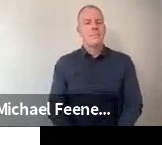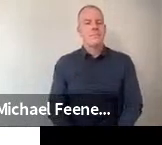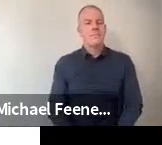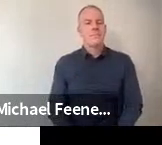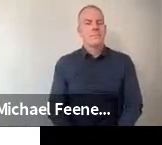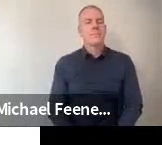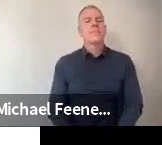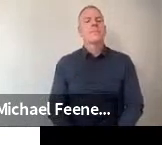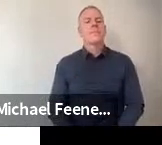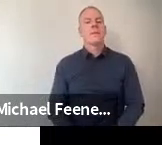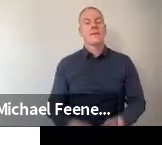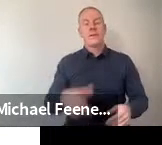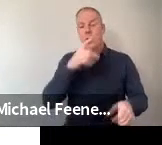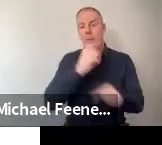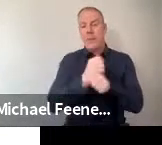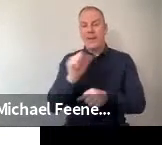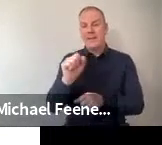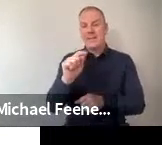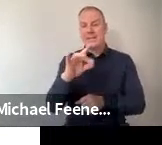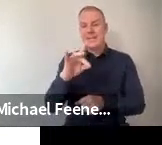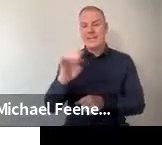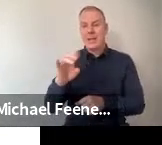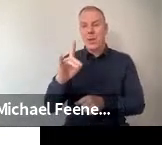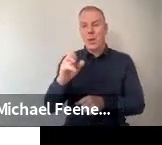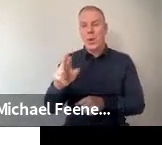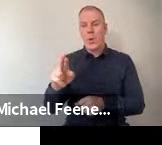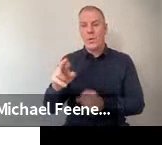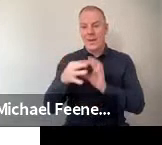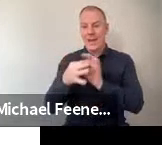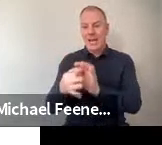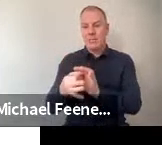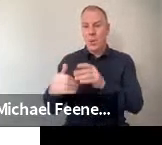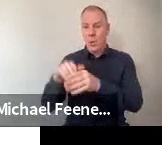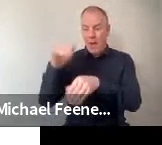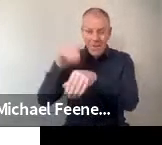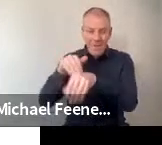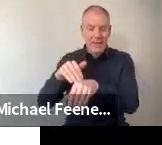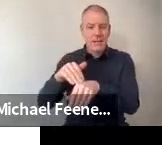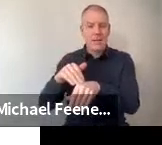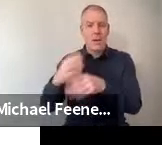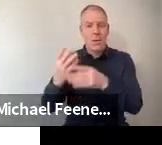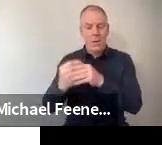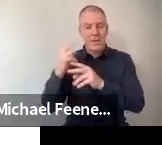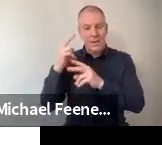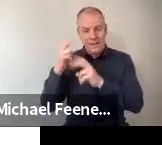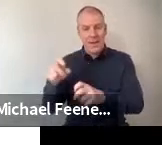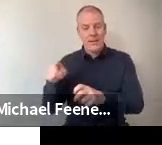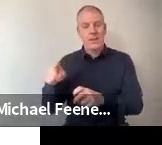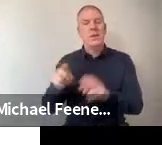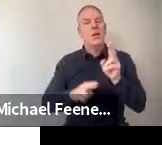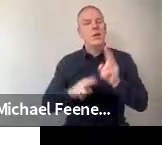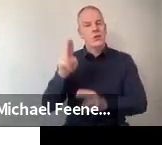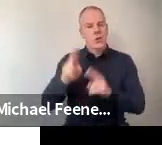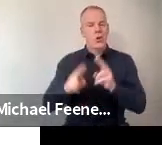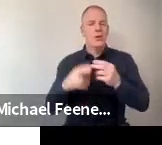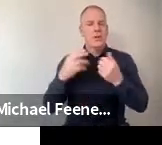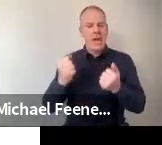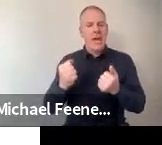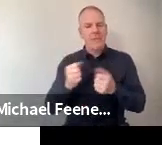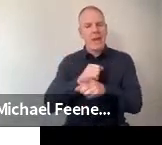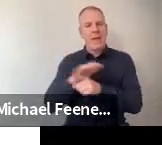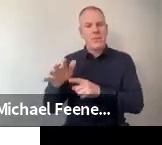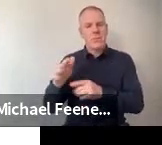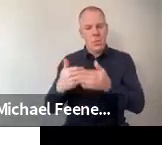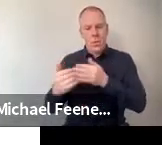on the question of stakeholder engagement about those directly affected by science, they felt they should have a say in how science